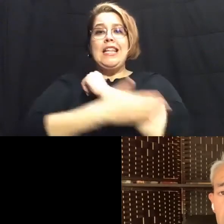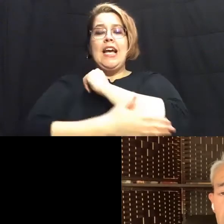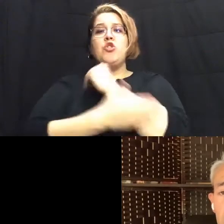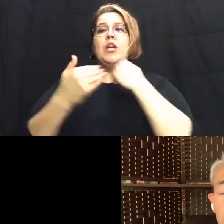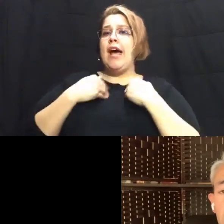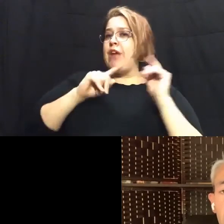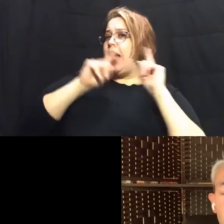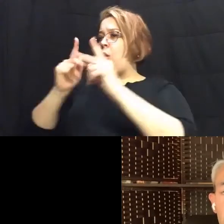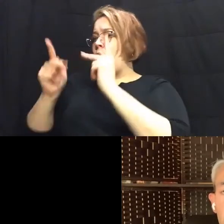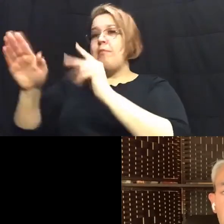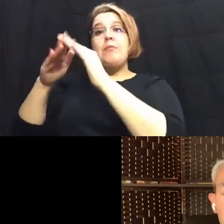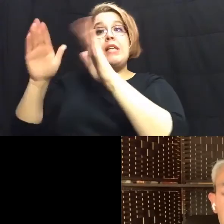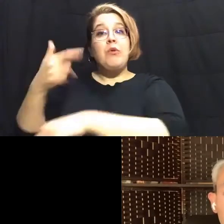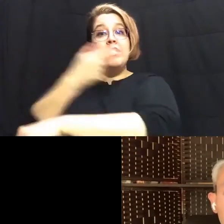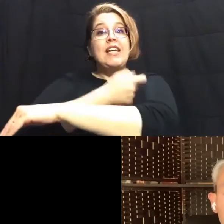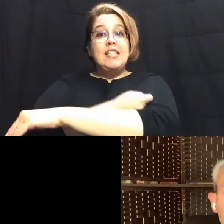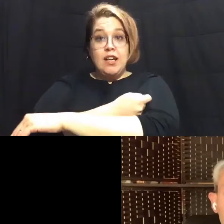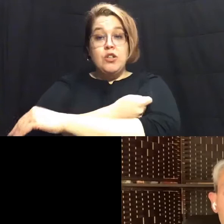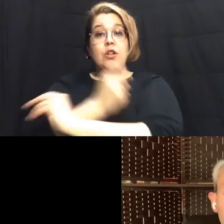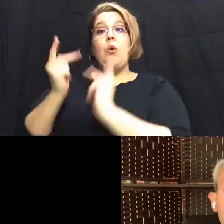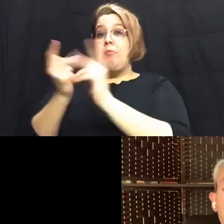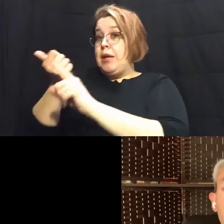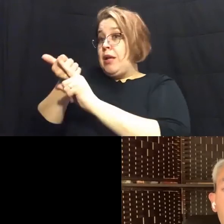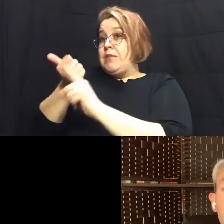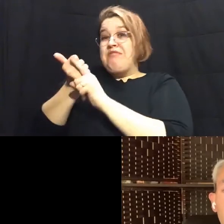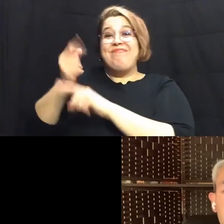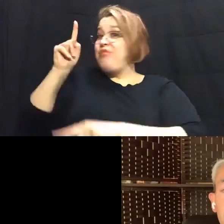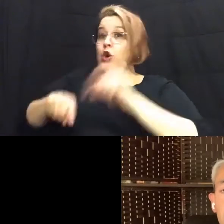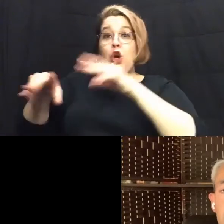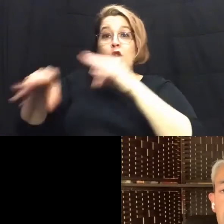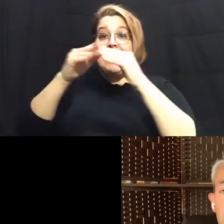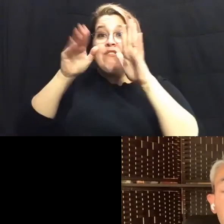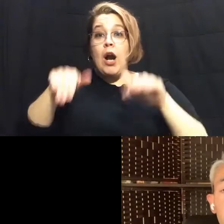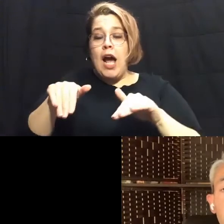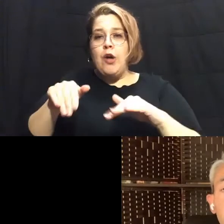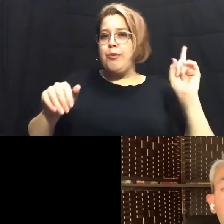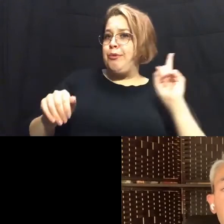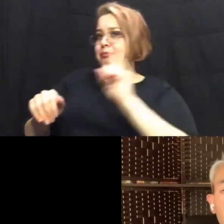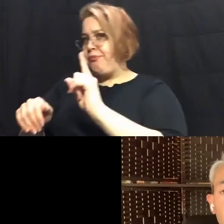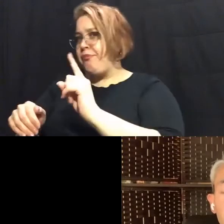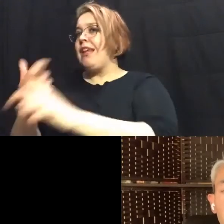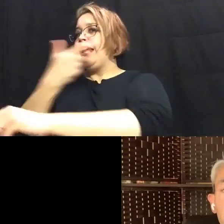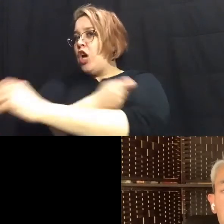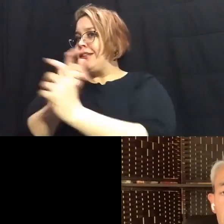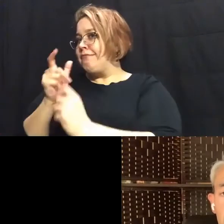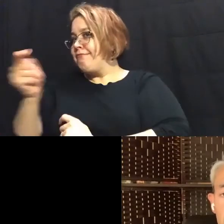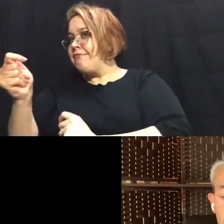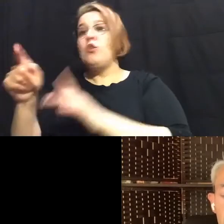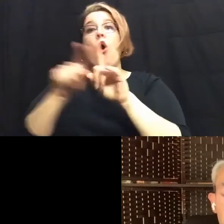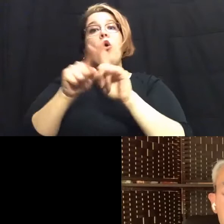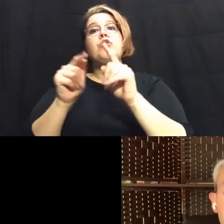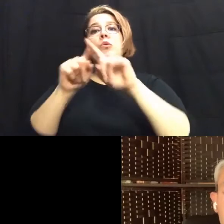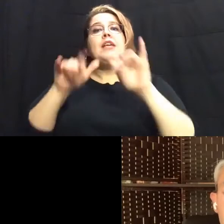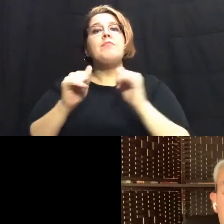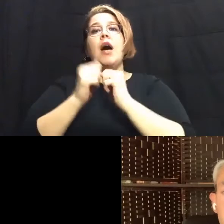process in which uh people who were could not leave their homes were getting the vaccines delivered to them along with their meal distributions